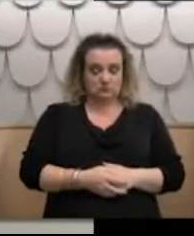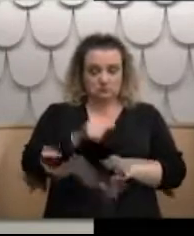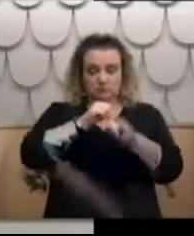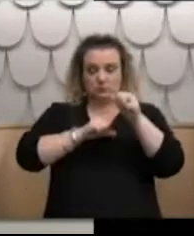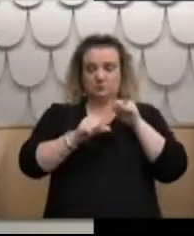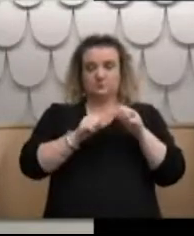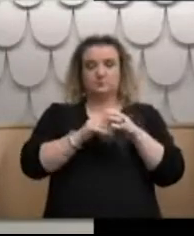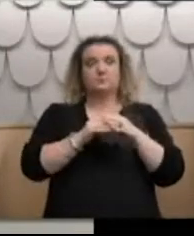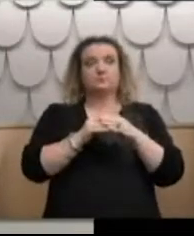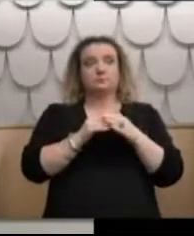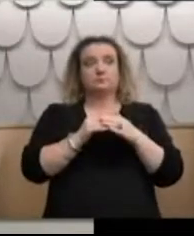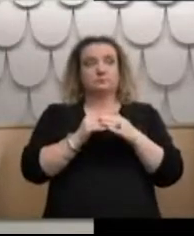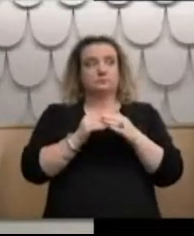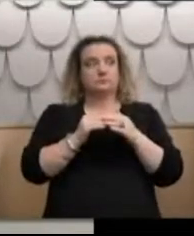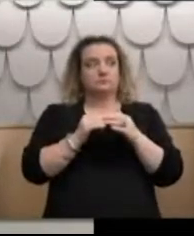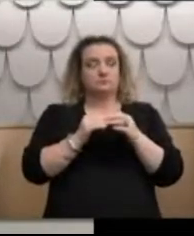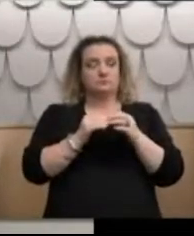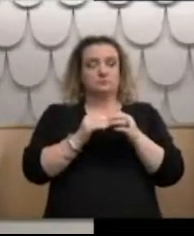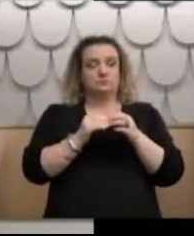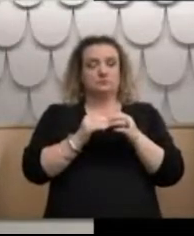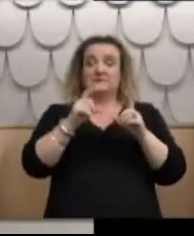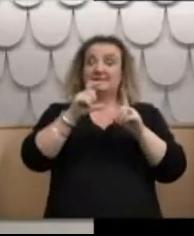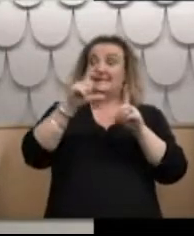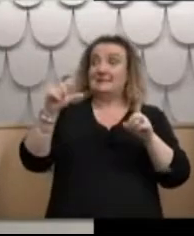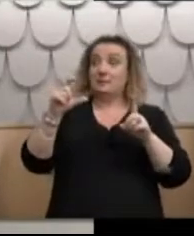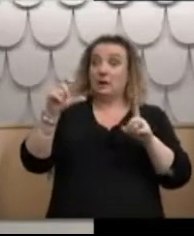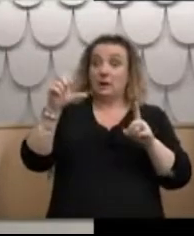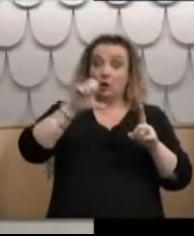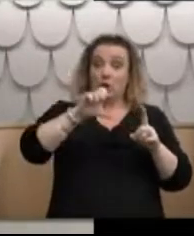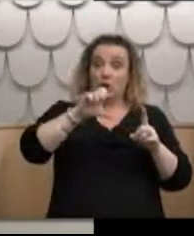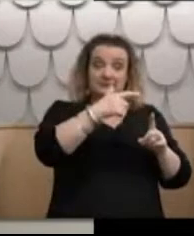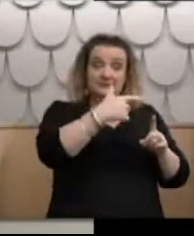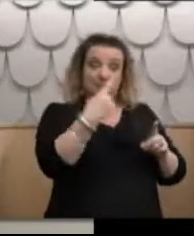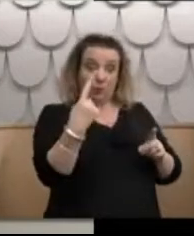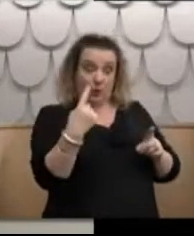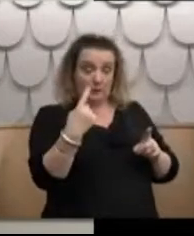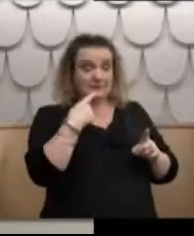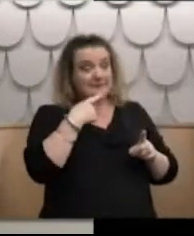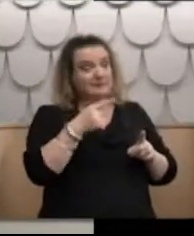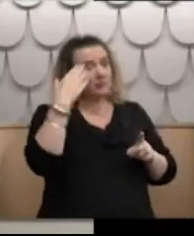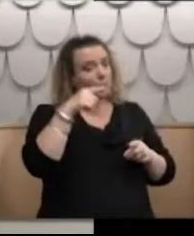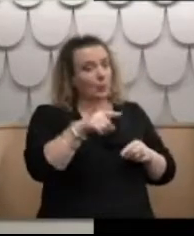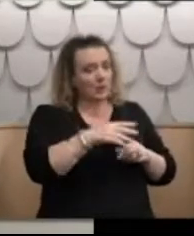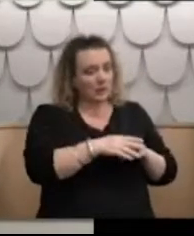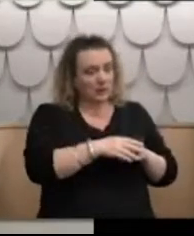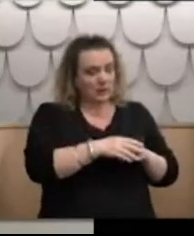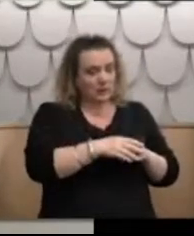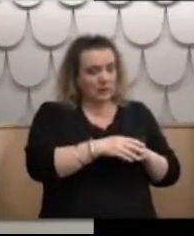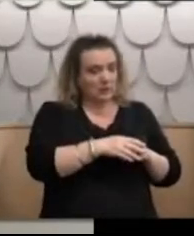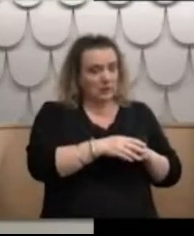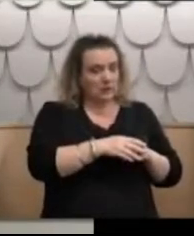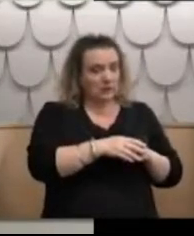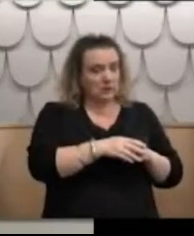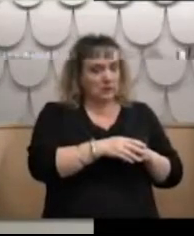December 1971, like how we spoke that I had not